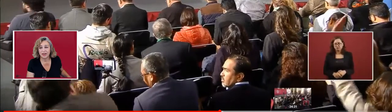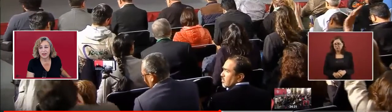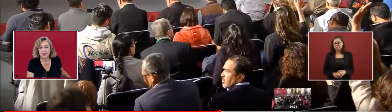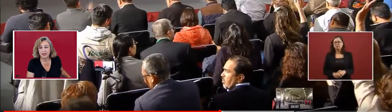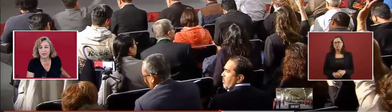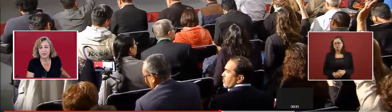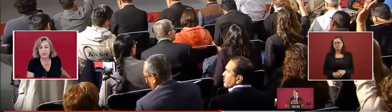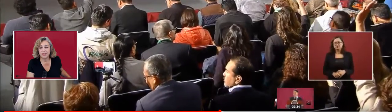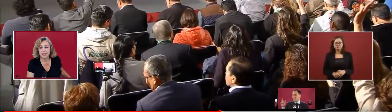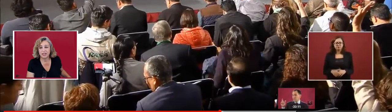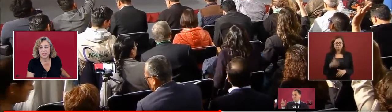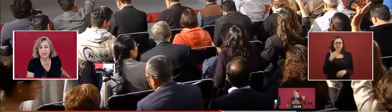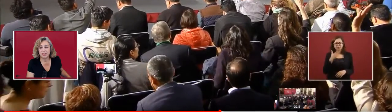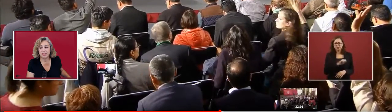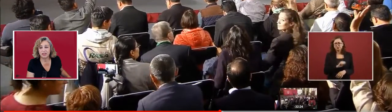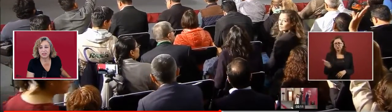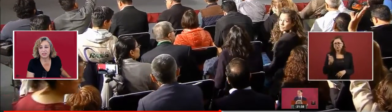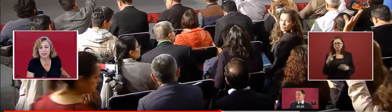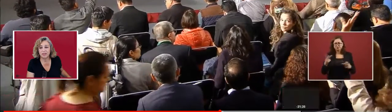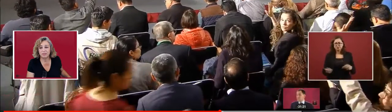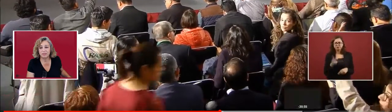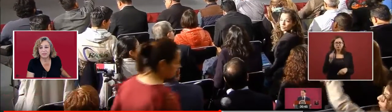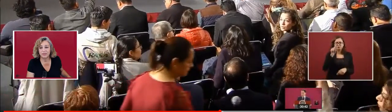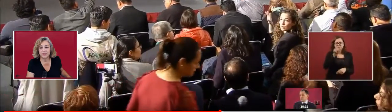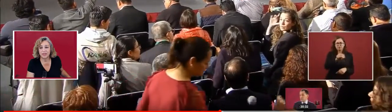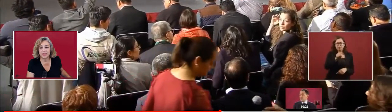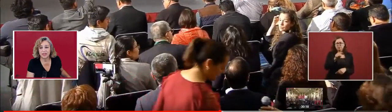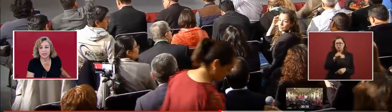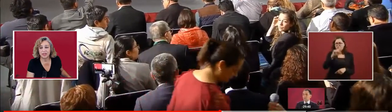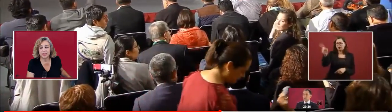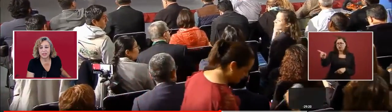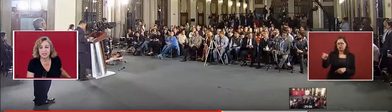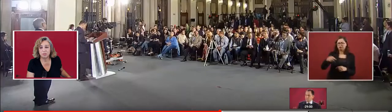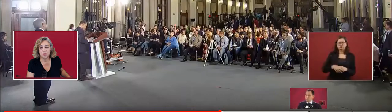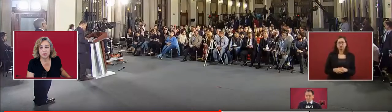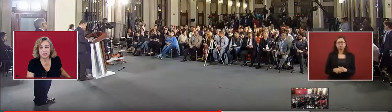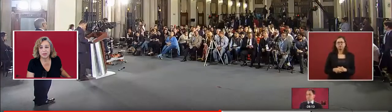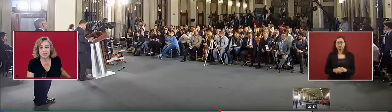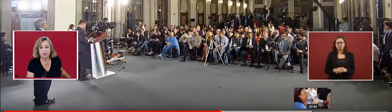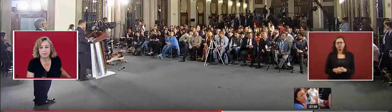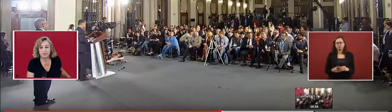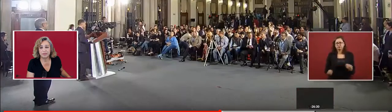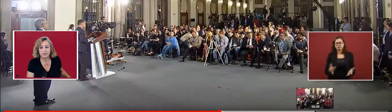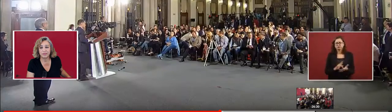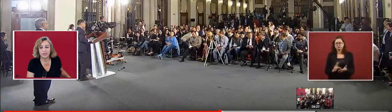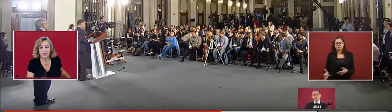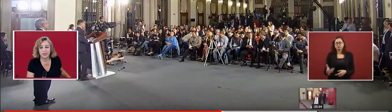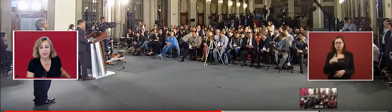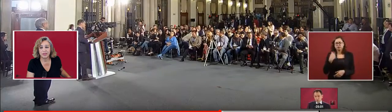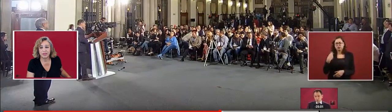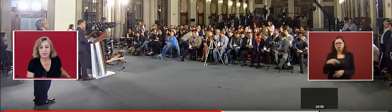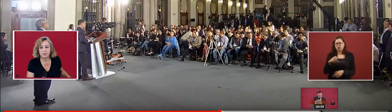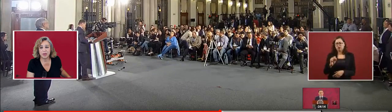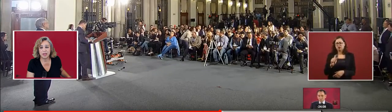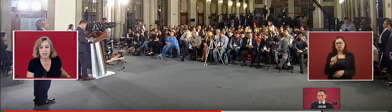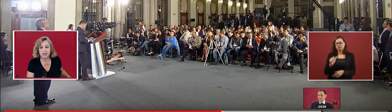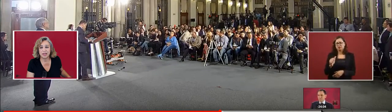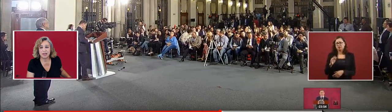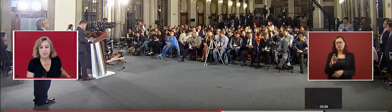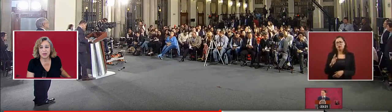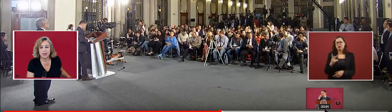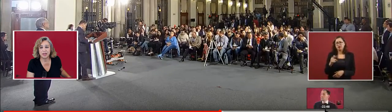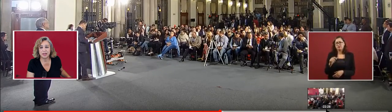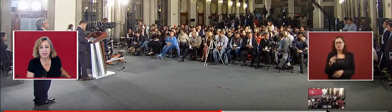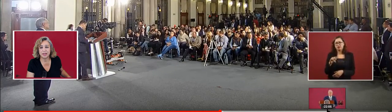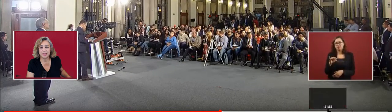Uh huh. That took a long time. So I guess it's important to them. They're spending a